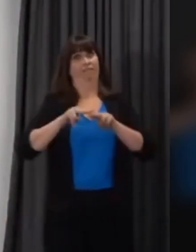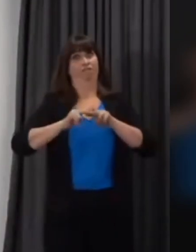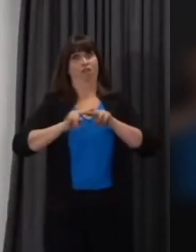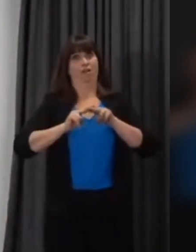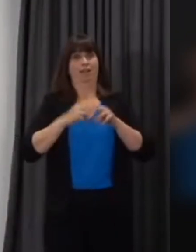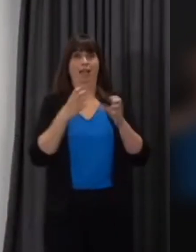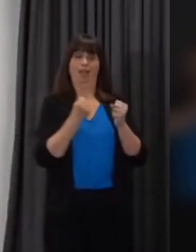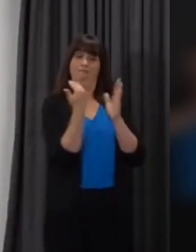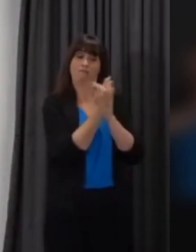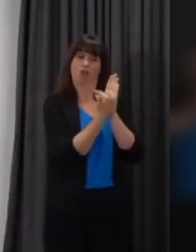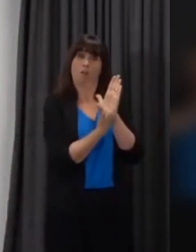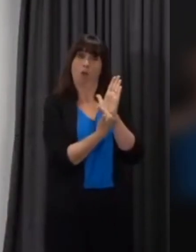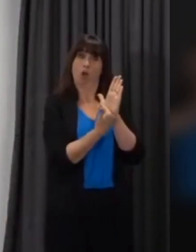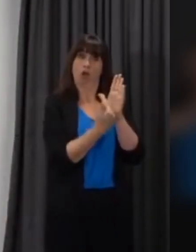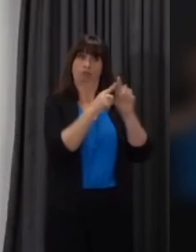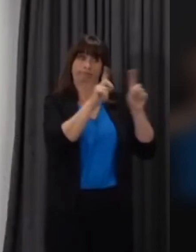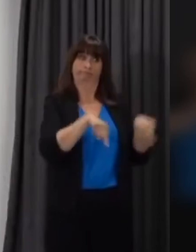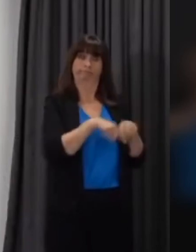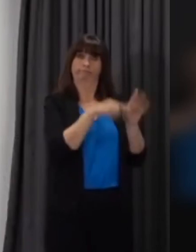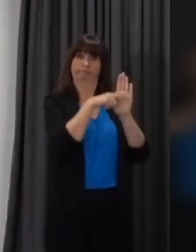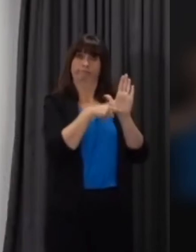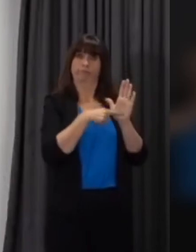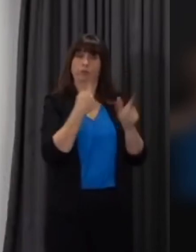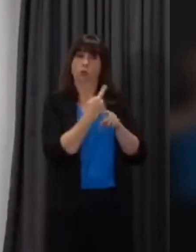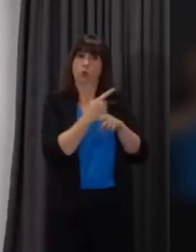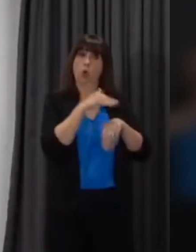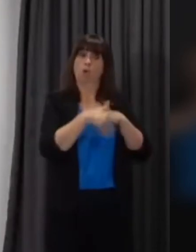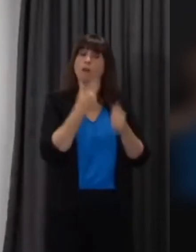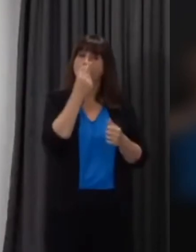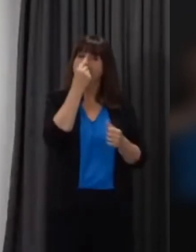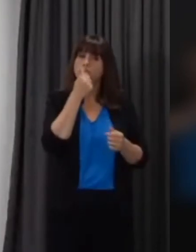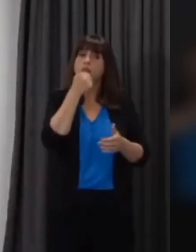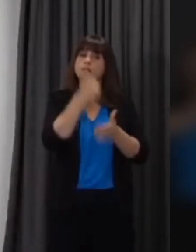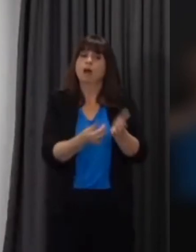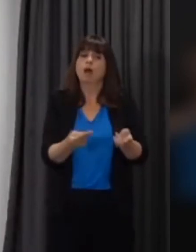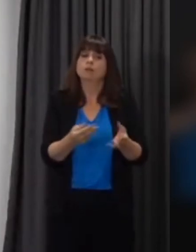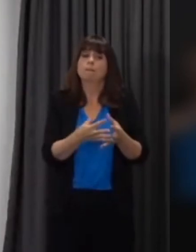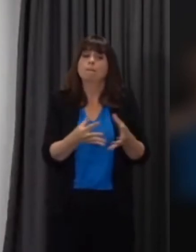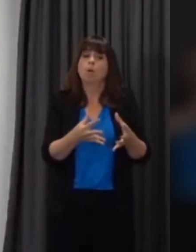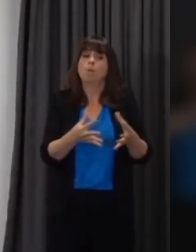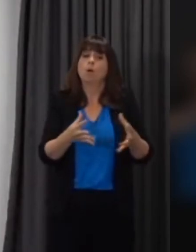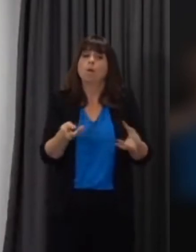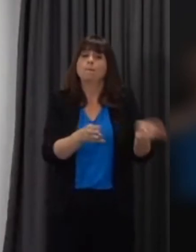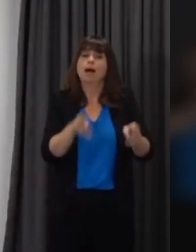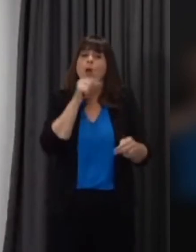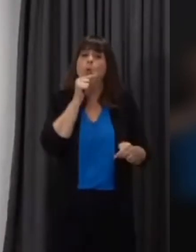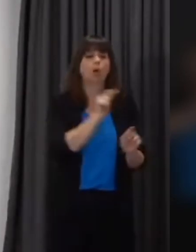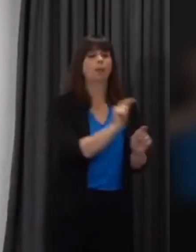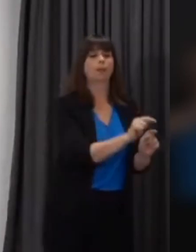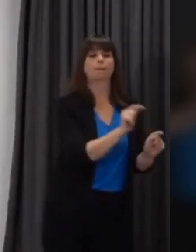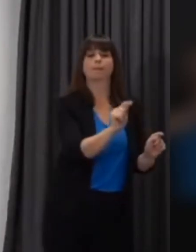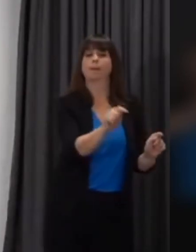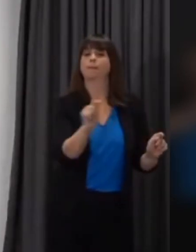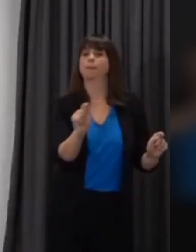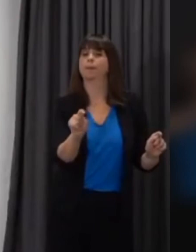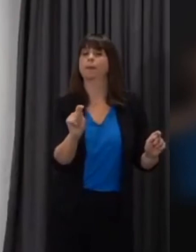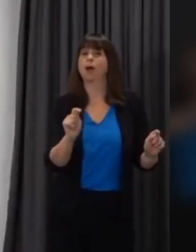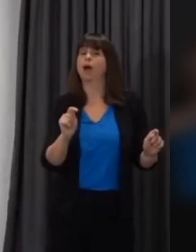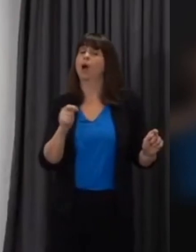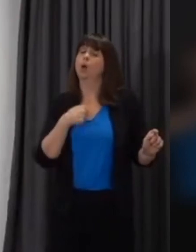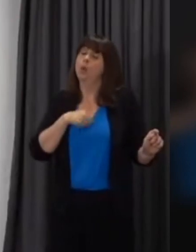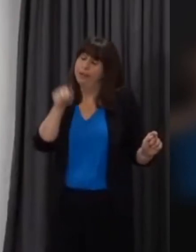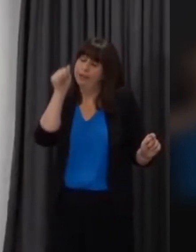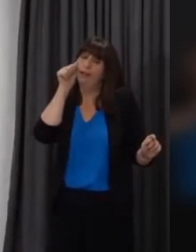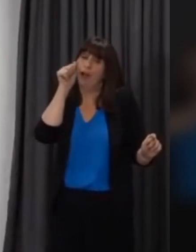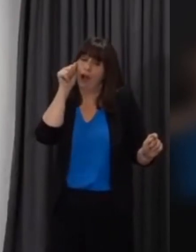our framework document which highlighted priority groups of students who could be the first to go back into our schools we do recognize